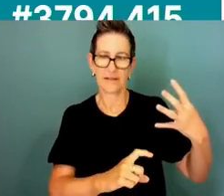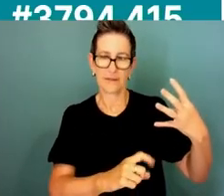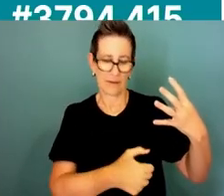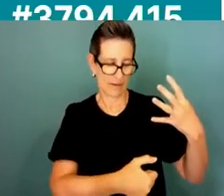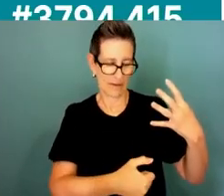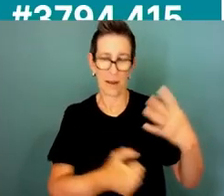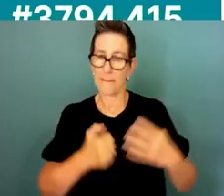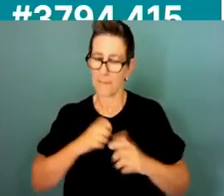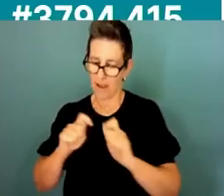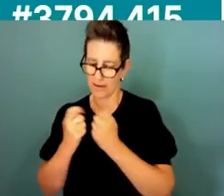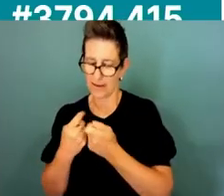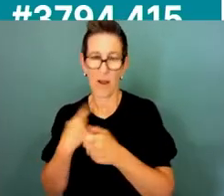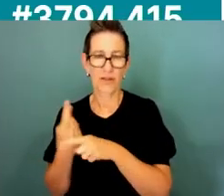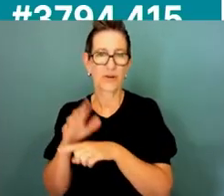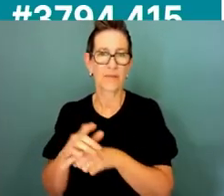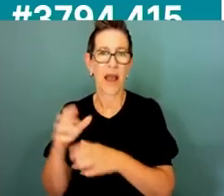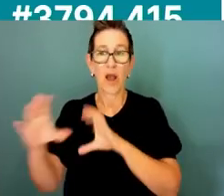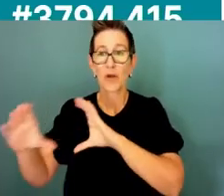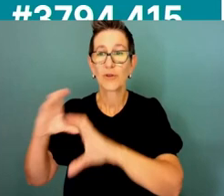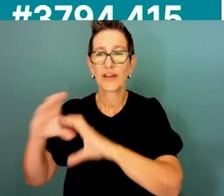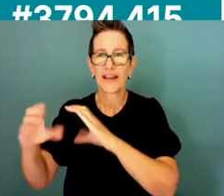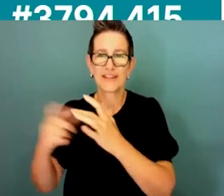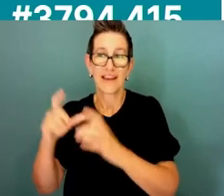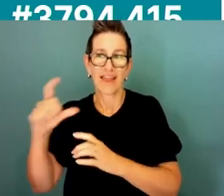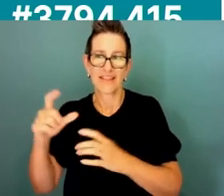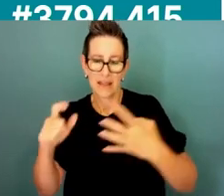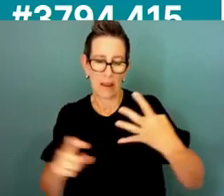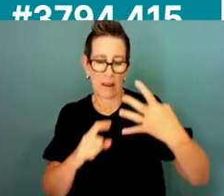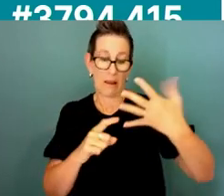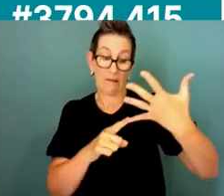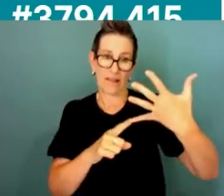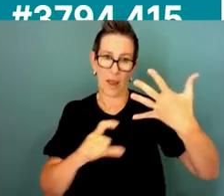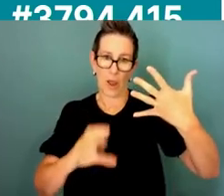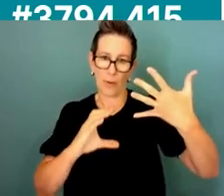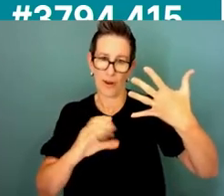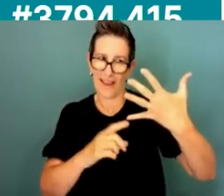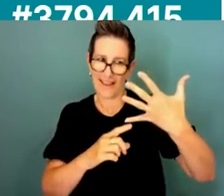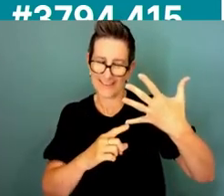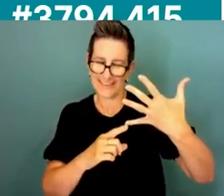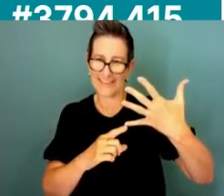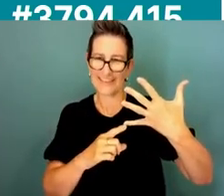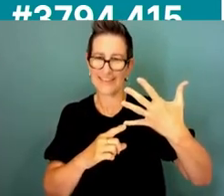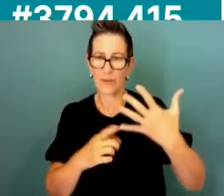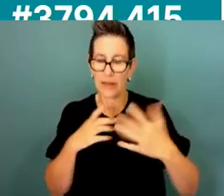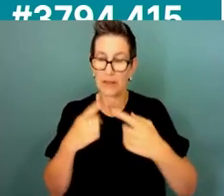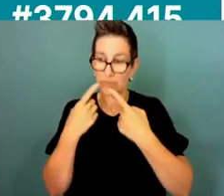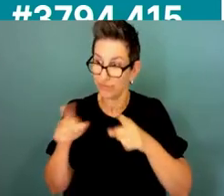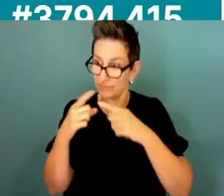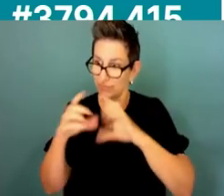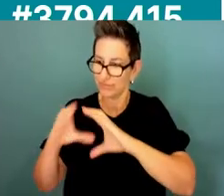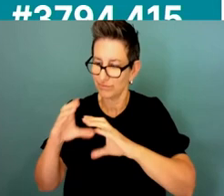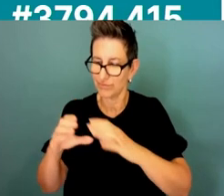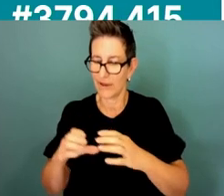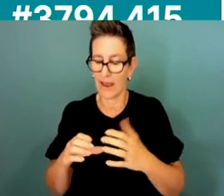communications we absolutely have to we can't communicate enough to bring people with us on a reform agenda and